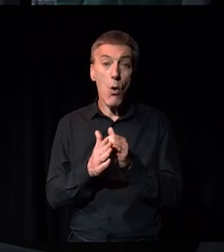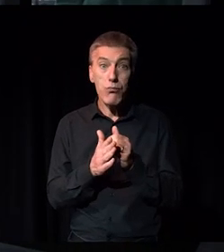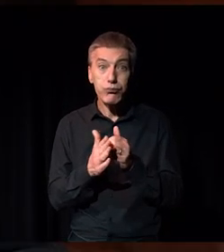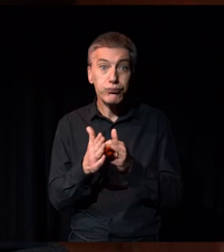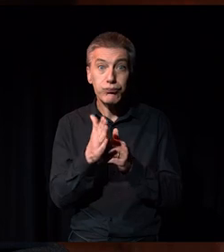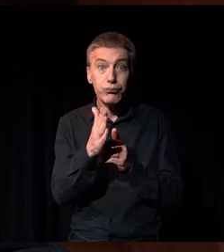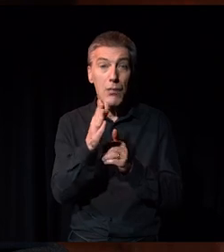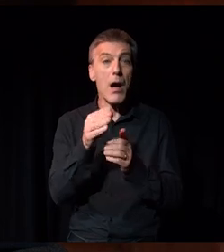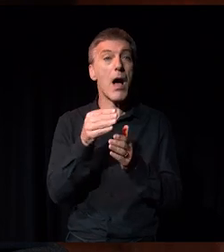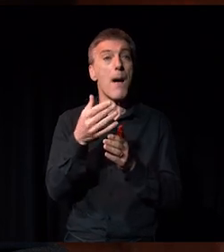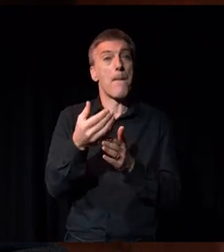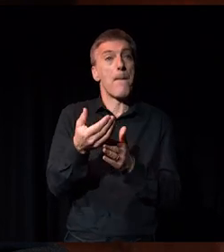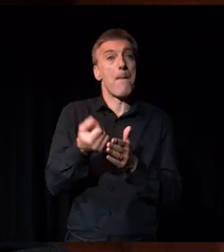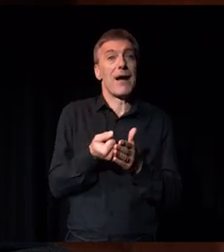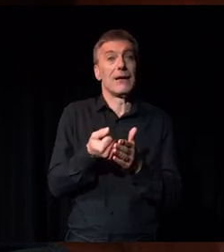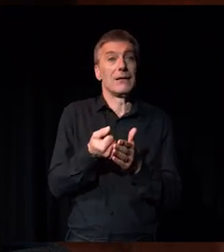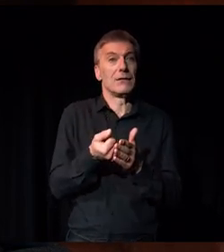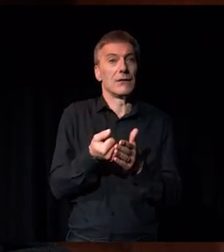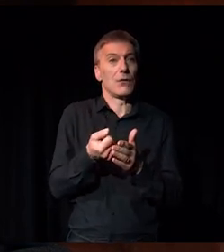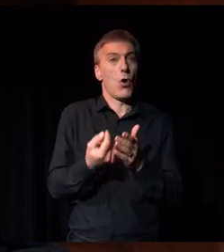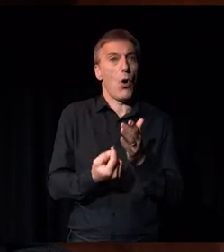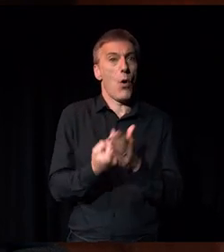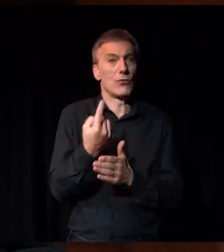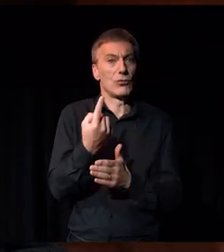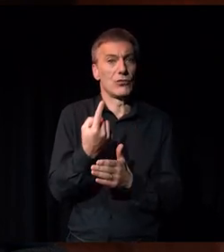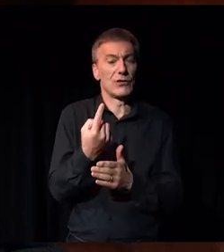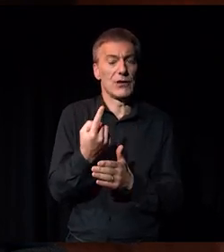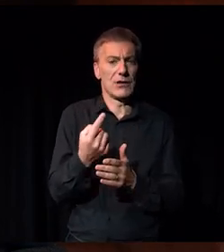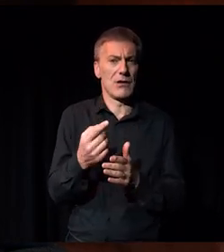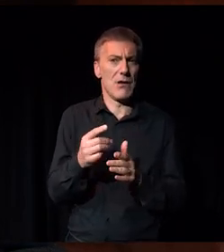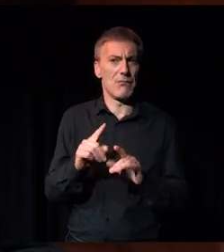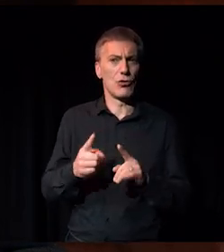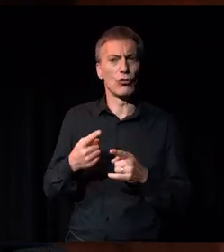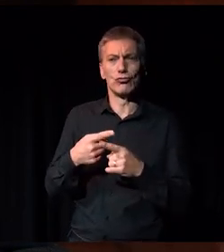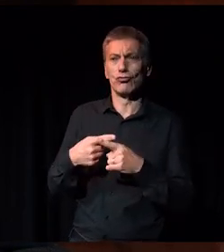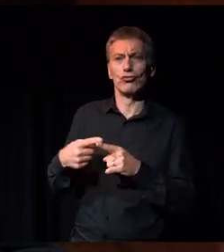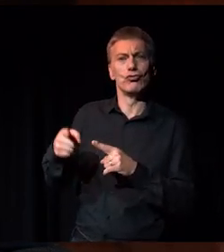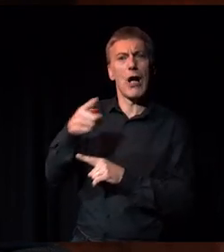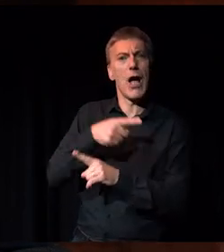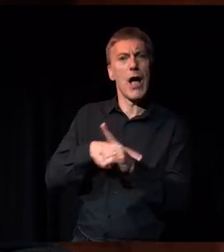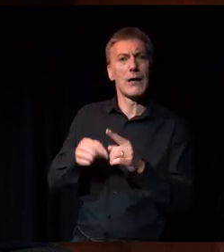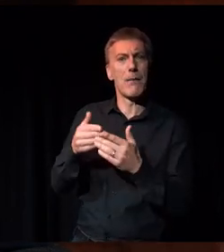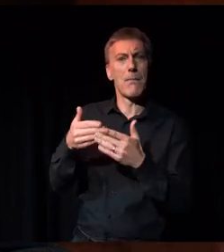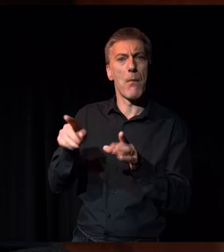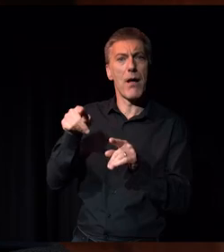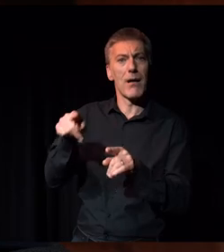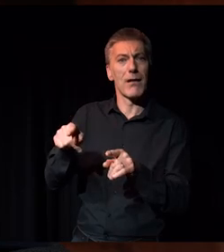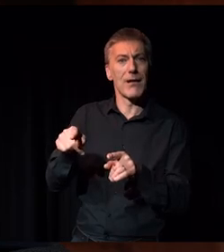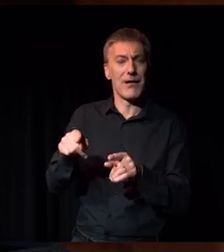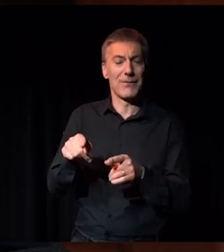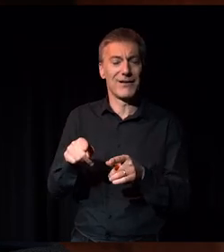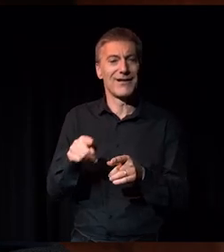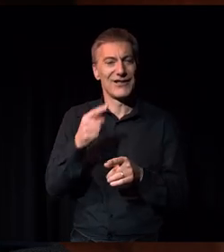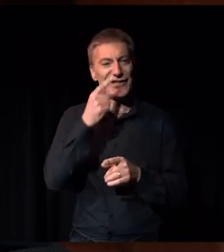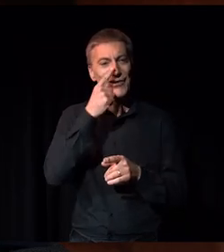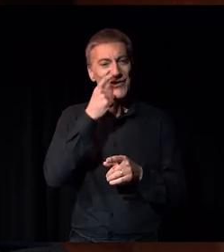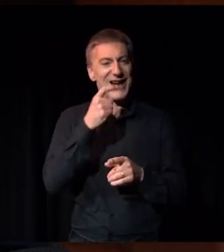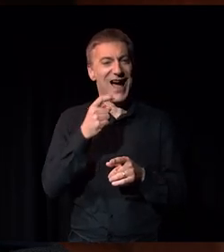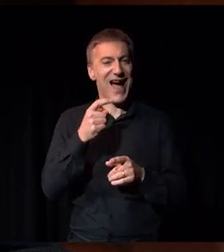opportunity that is non advertised and isn't shared publicly. There's obviously a direct relationship between